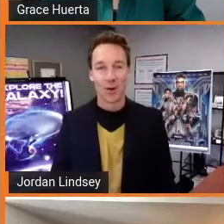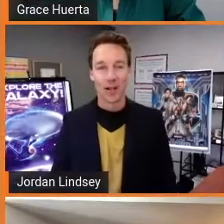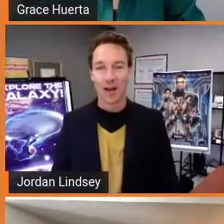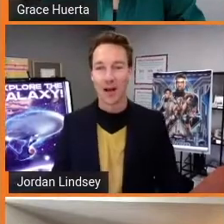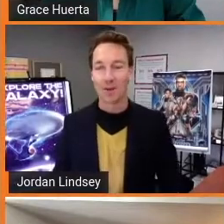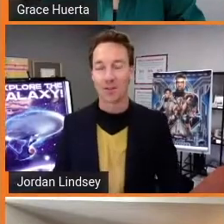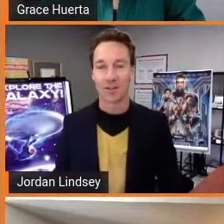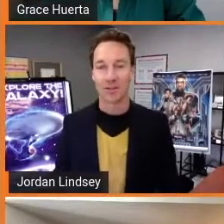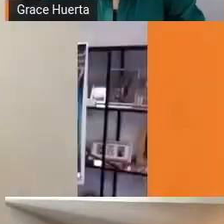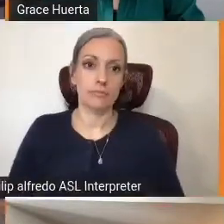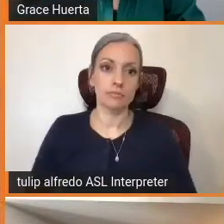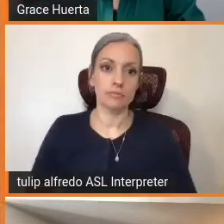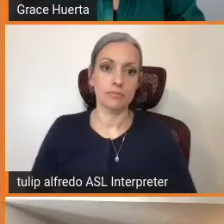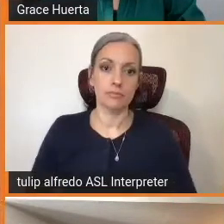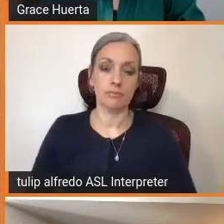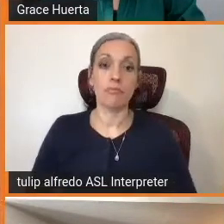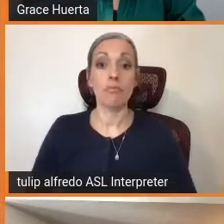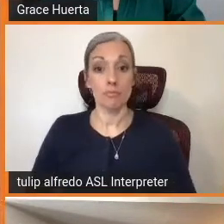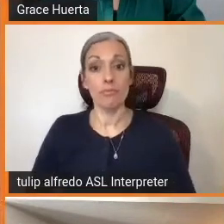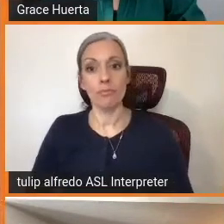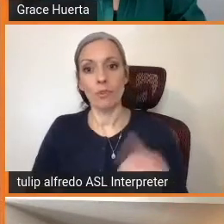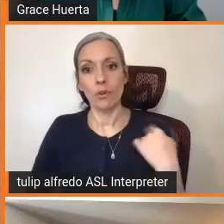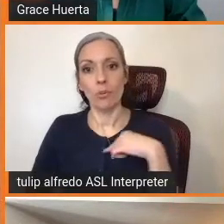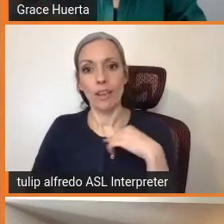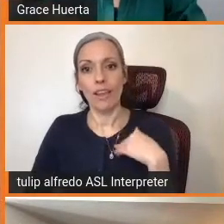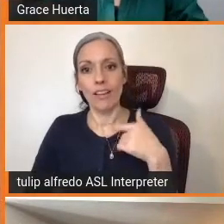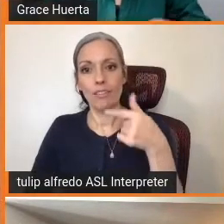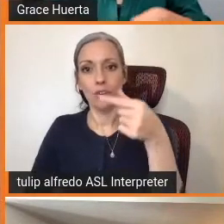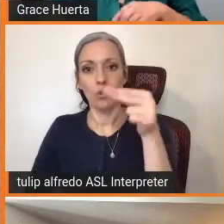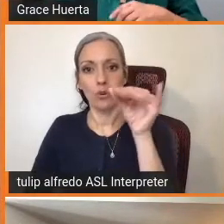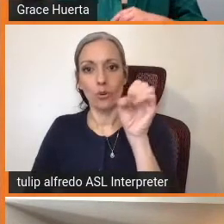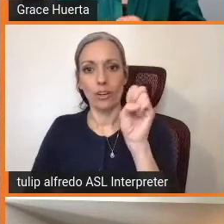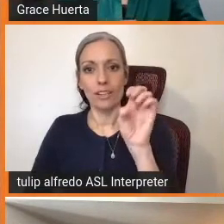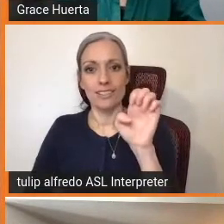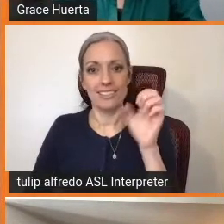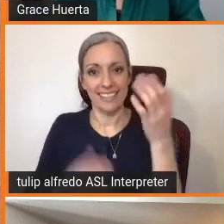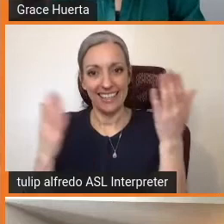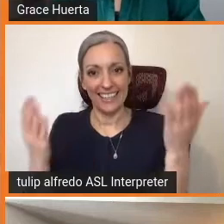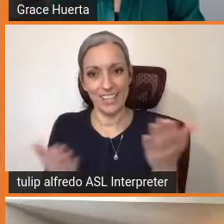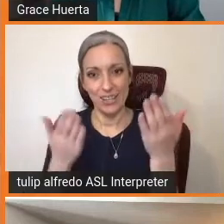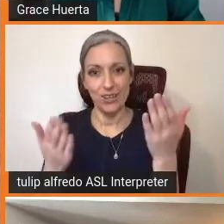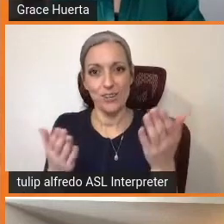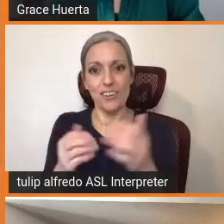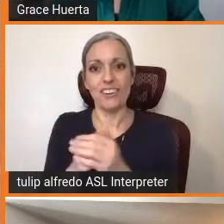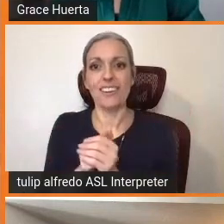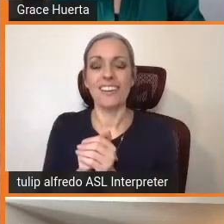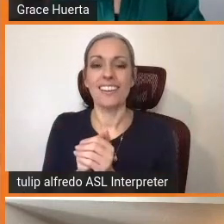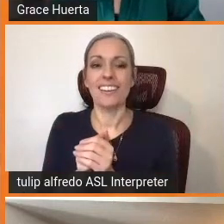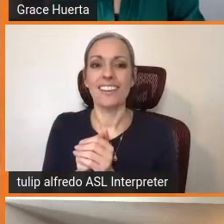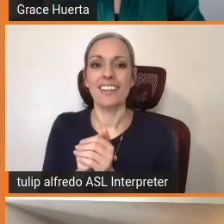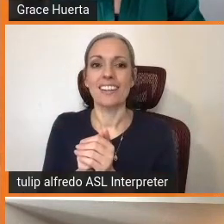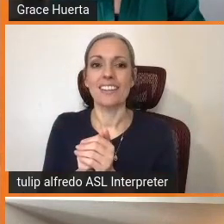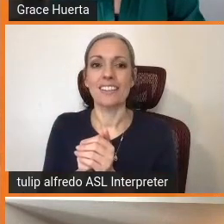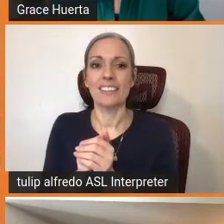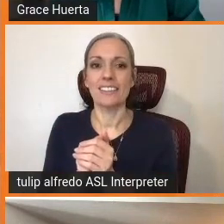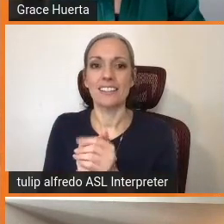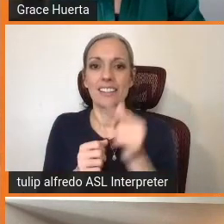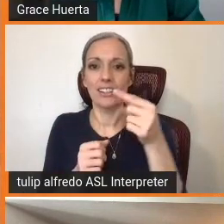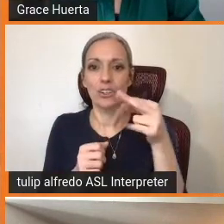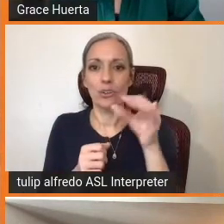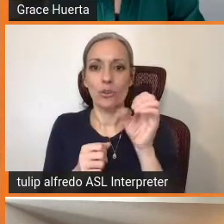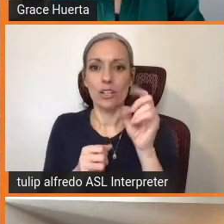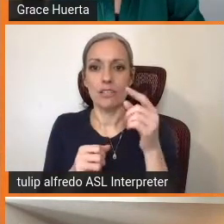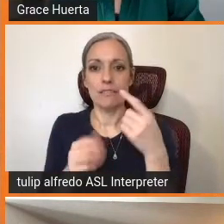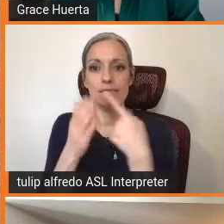Well, since we have Grace Huerta here, and before we jump into our next panel breakout session, Grace is going to talk